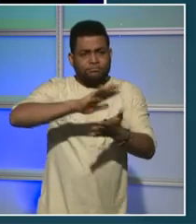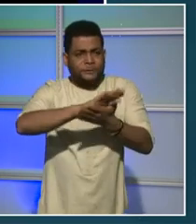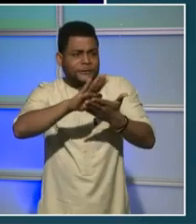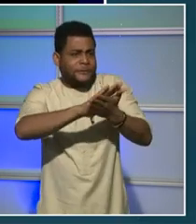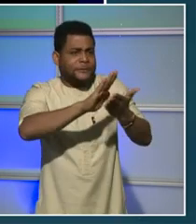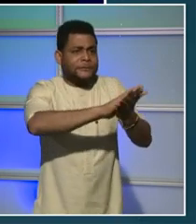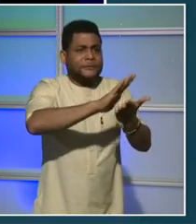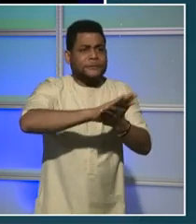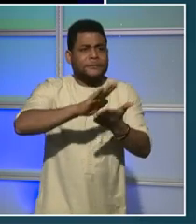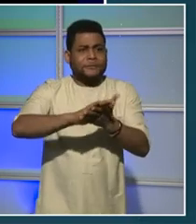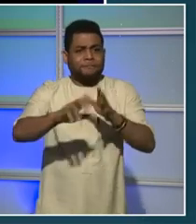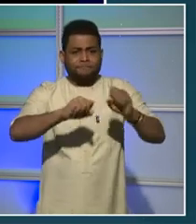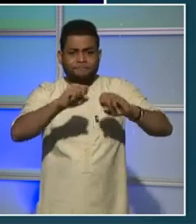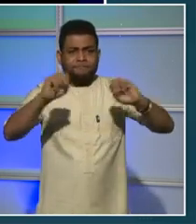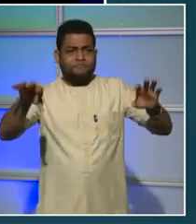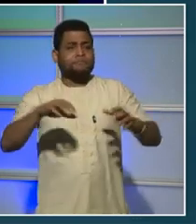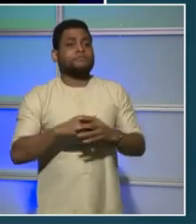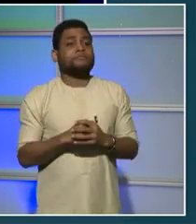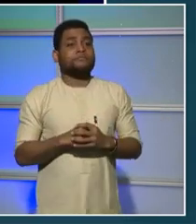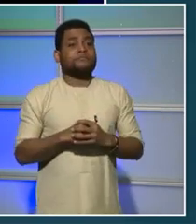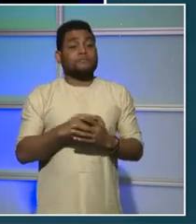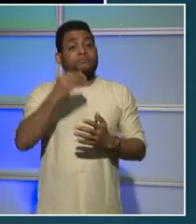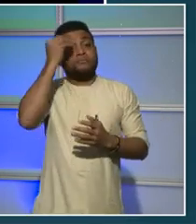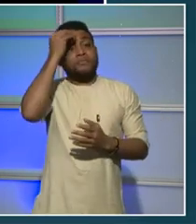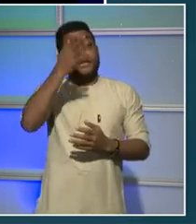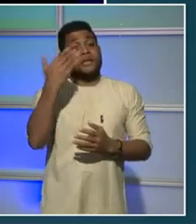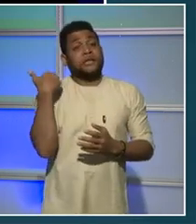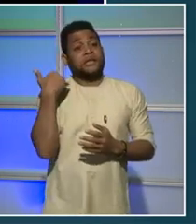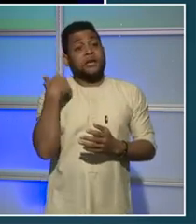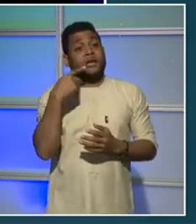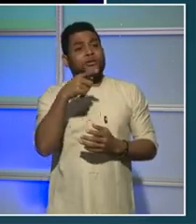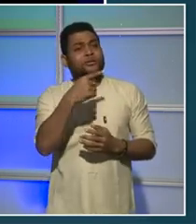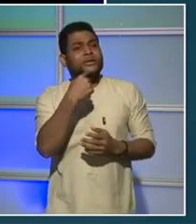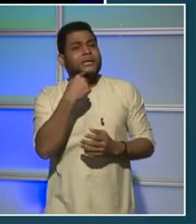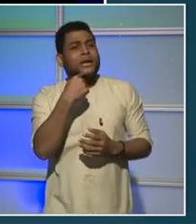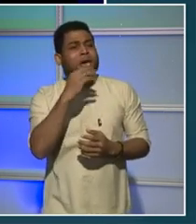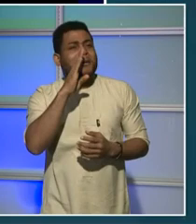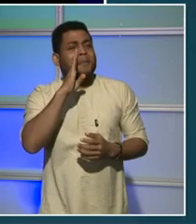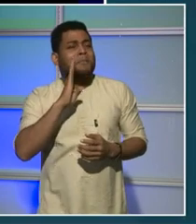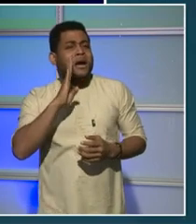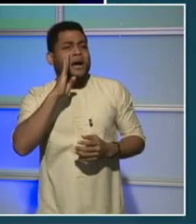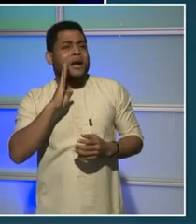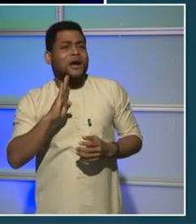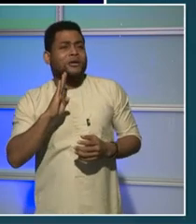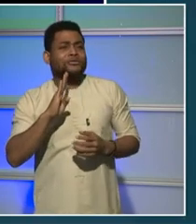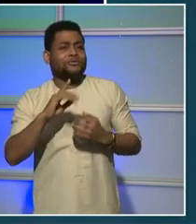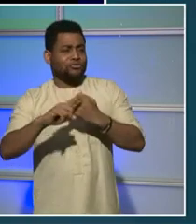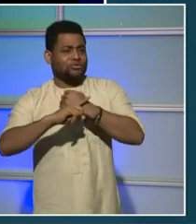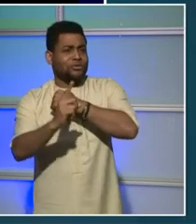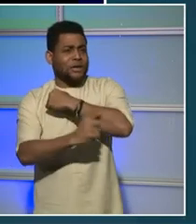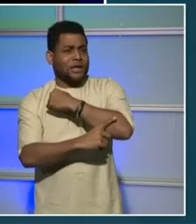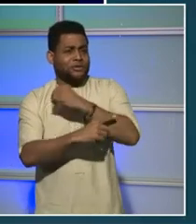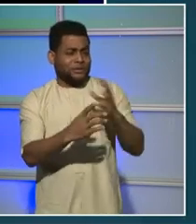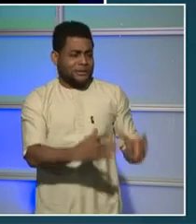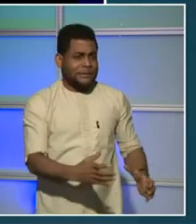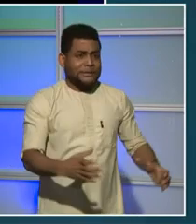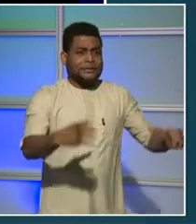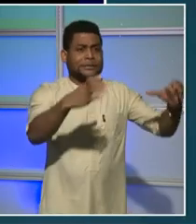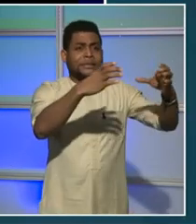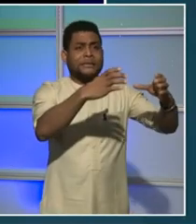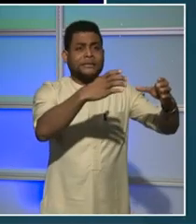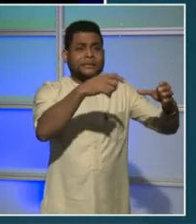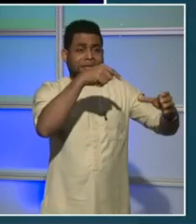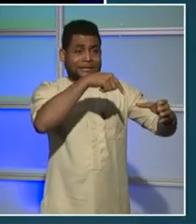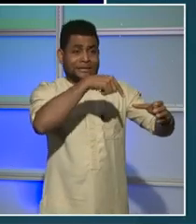cans. You know those brown cans that you see on commercial corridors that are for, you know, incidental trash. People walking